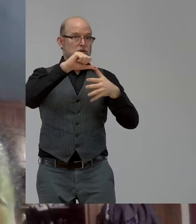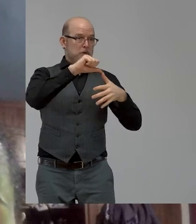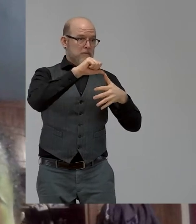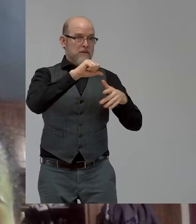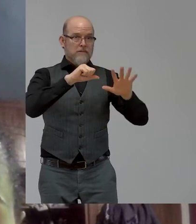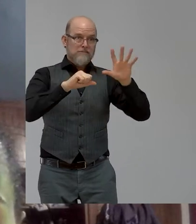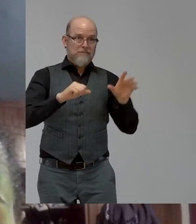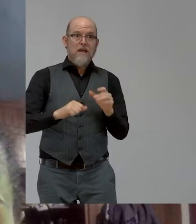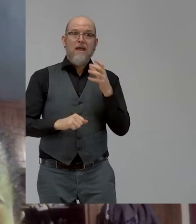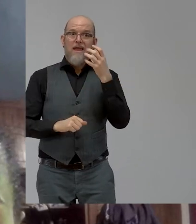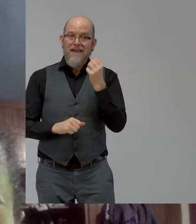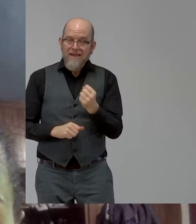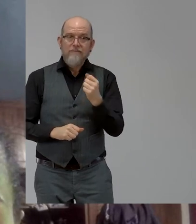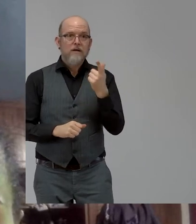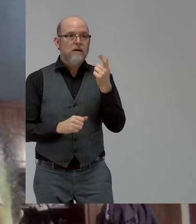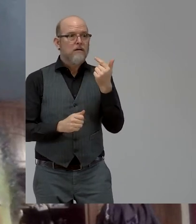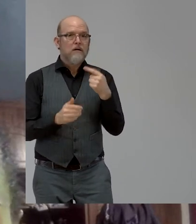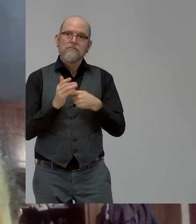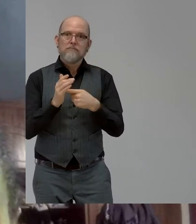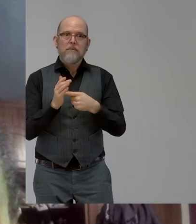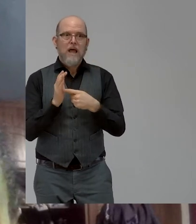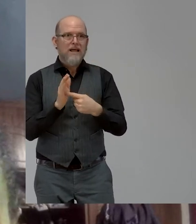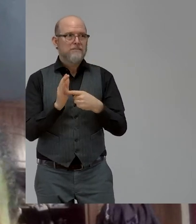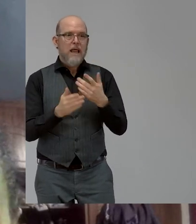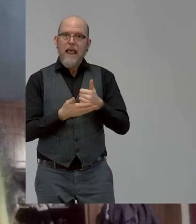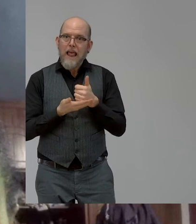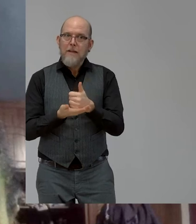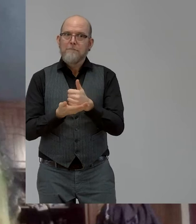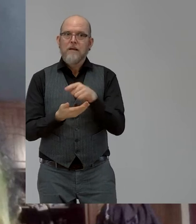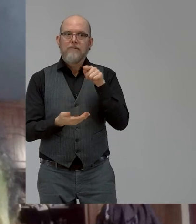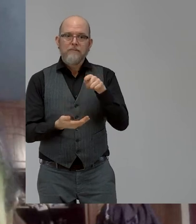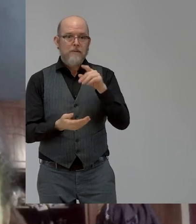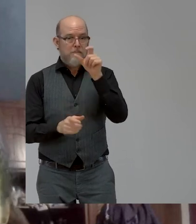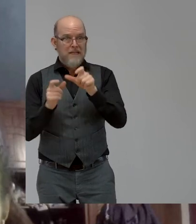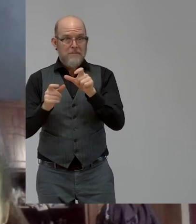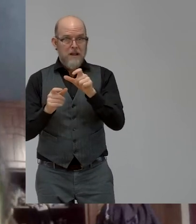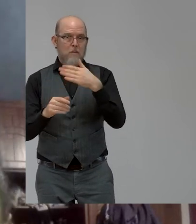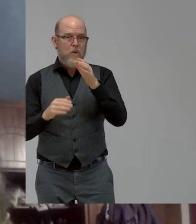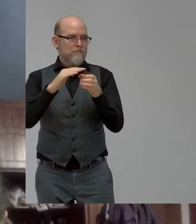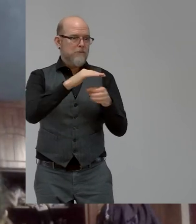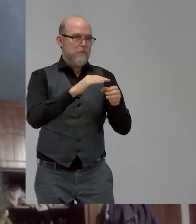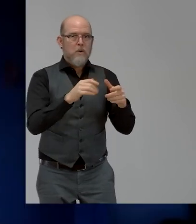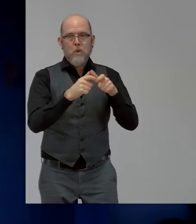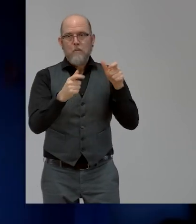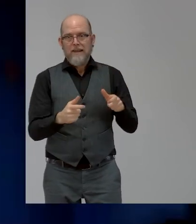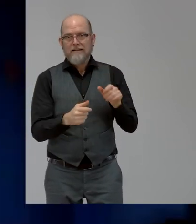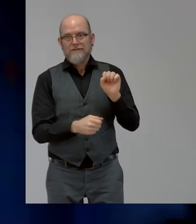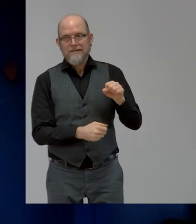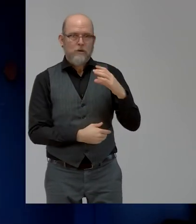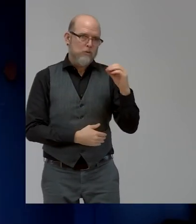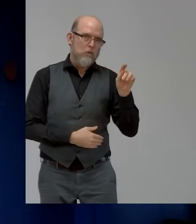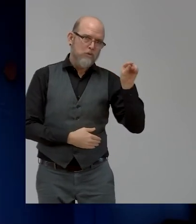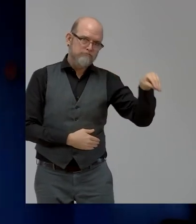role in terms of increasing the number of employees with disabilities in the labour market. Thanks, Yeti. You know,